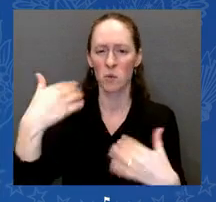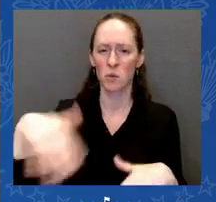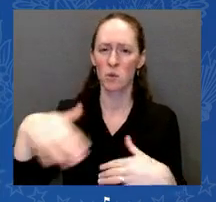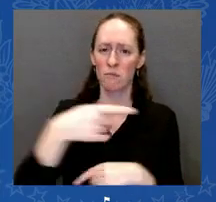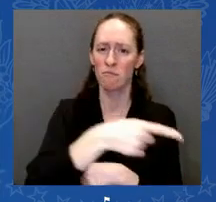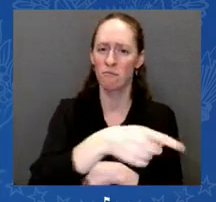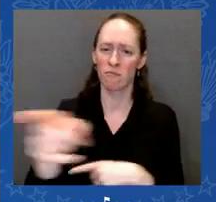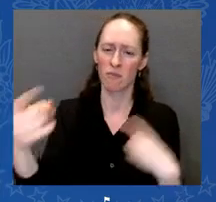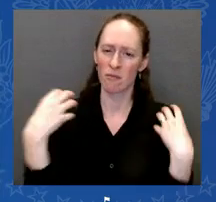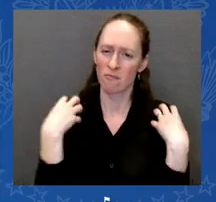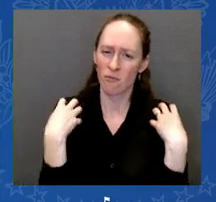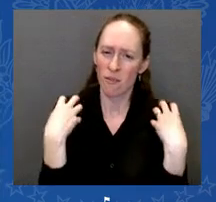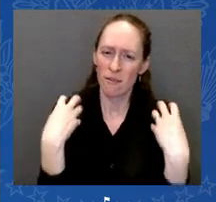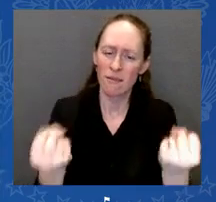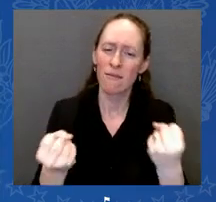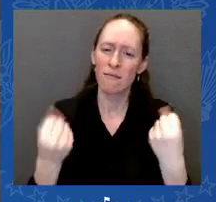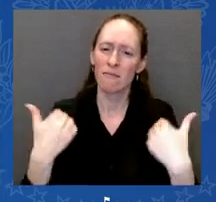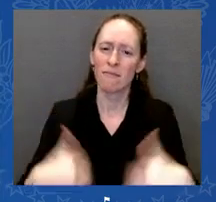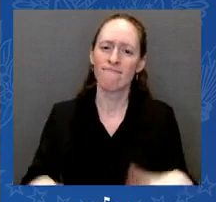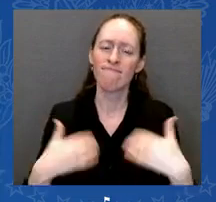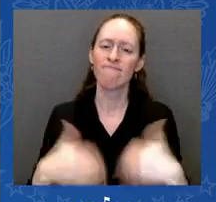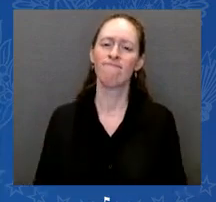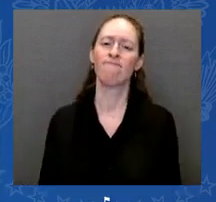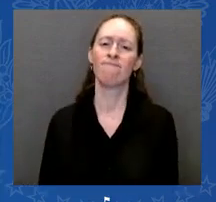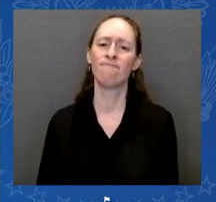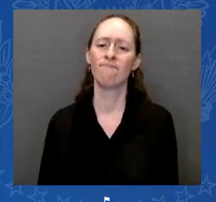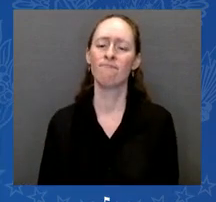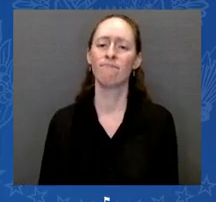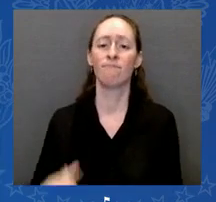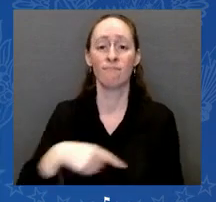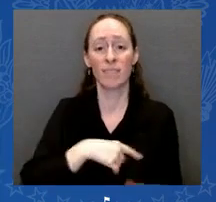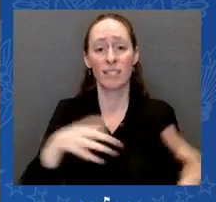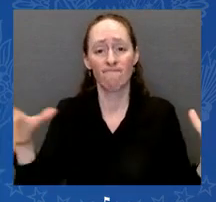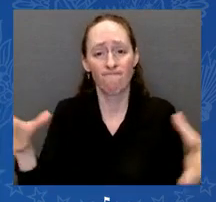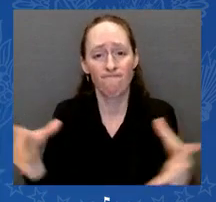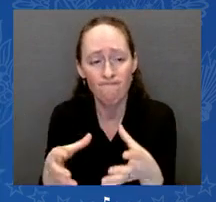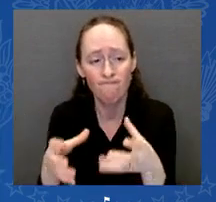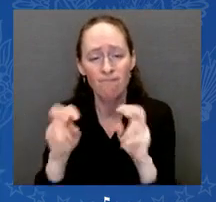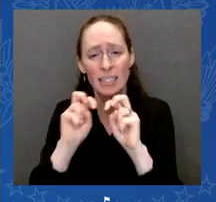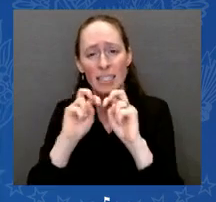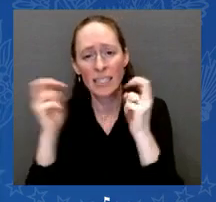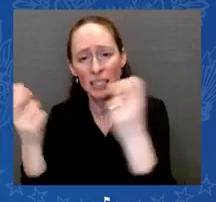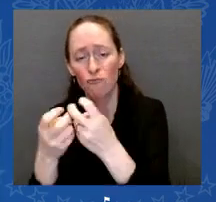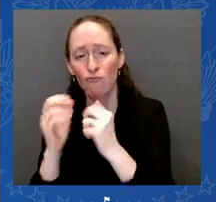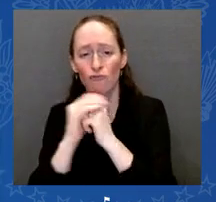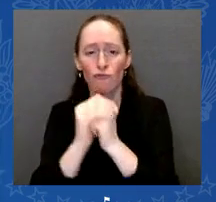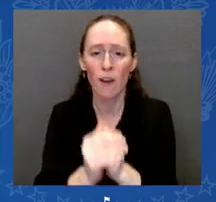worked with you. We've seen you turn pain into purpose.